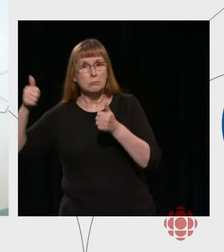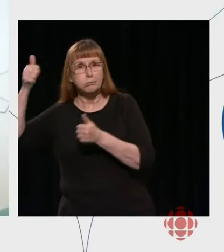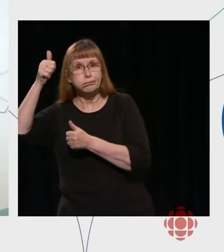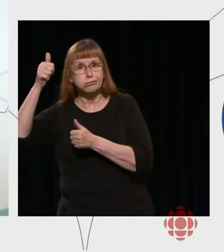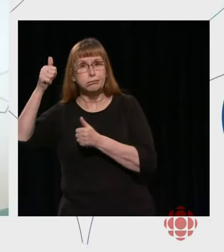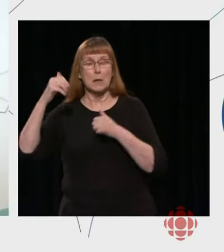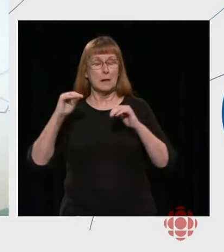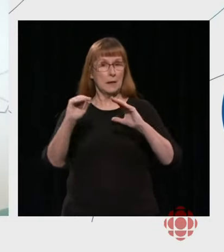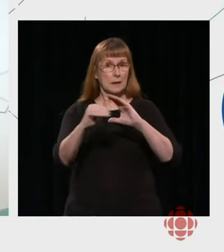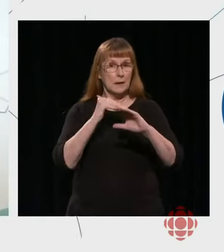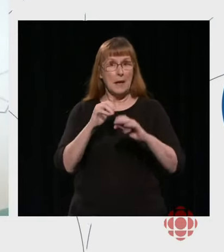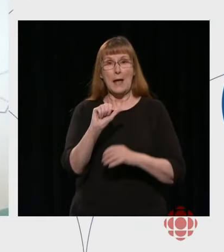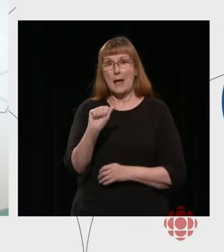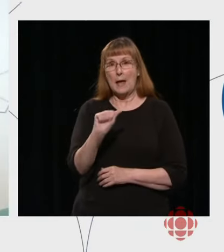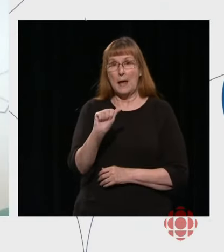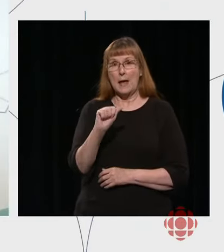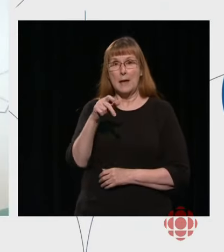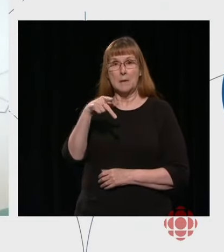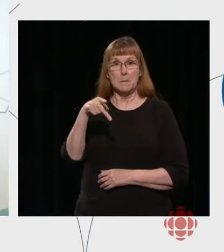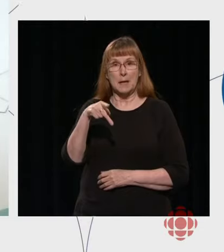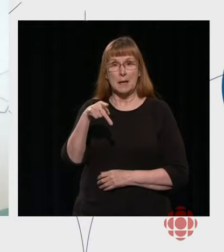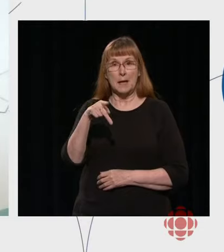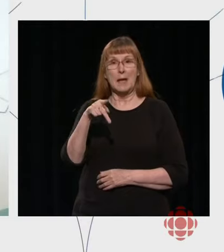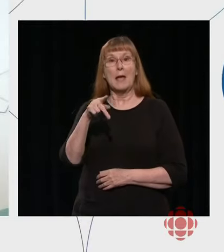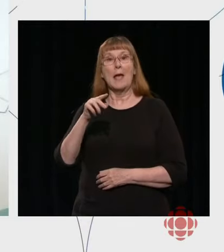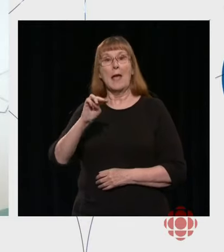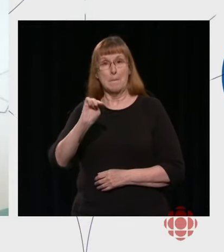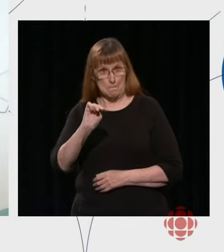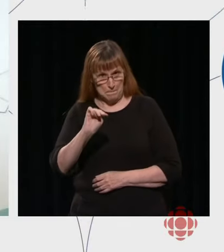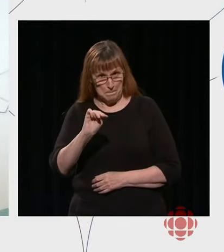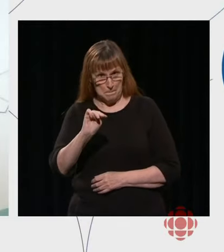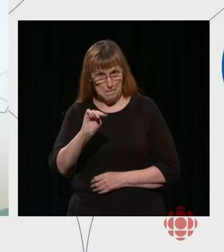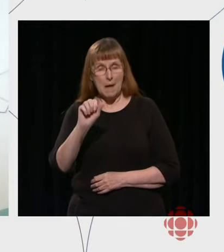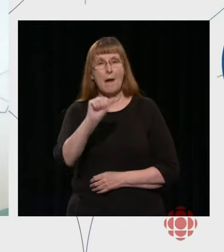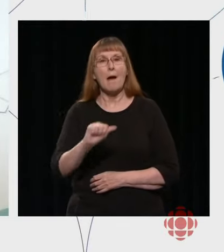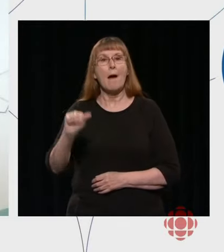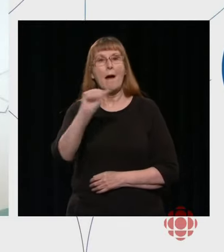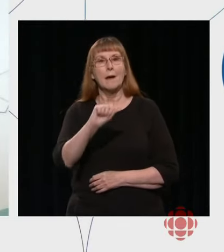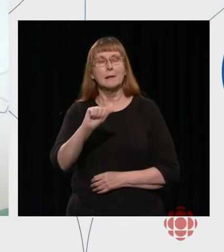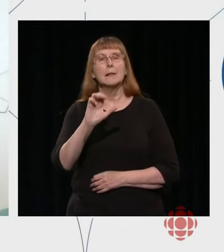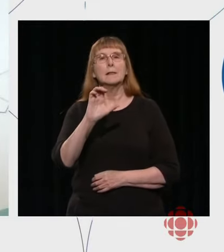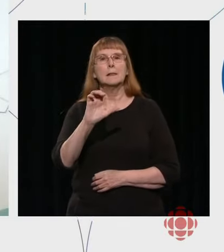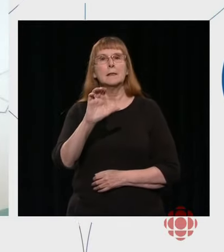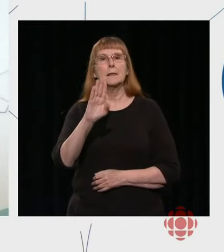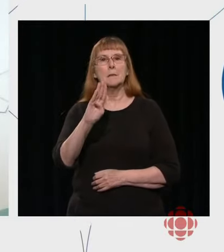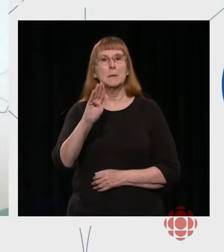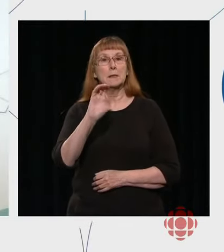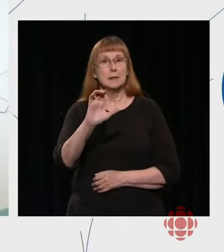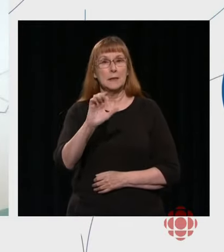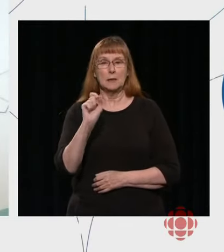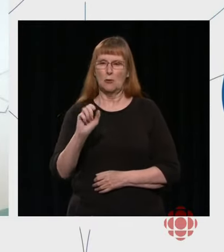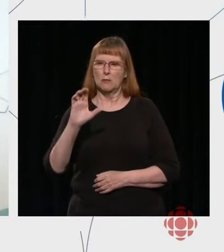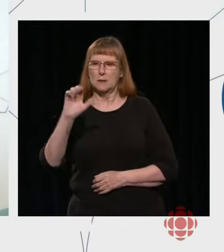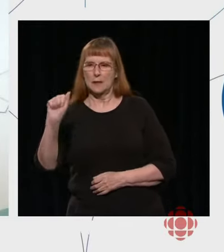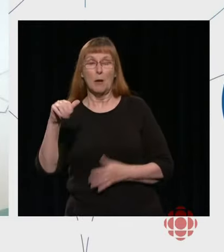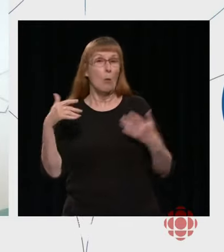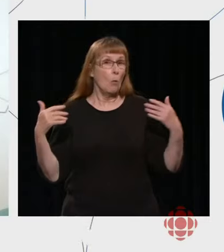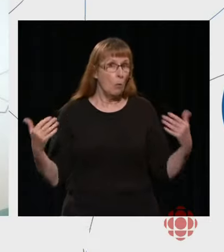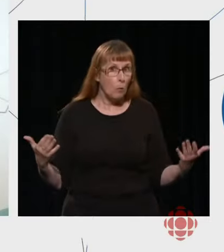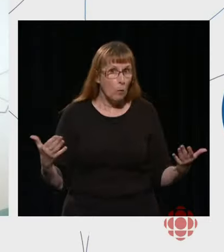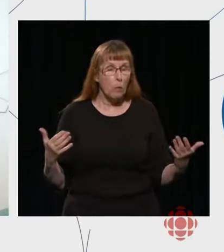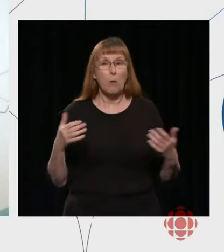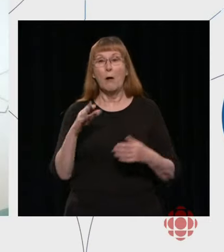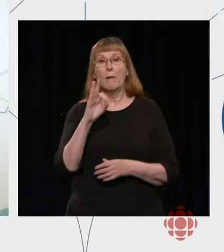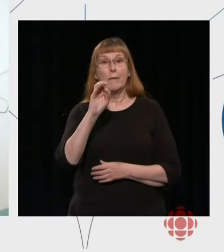APA or APM at CBC.ca. And on social media as well, Facebook